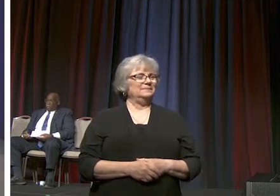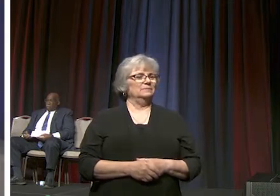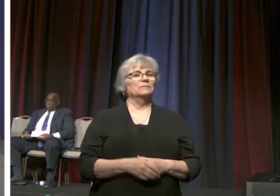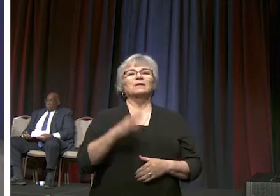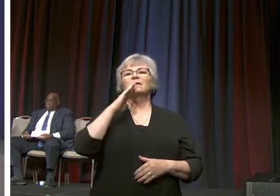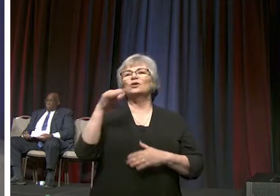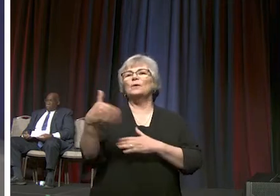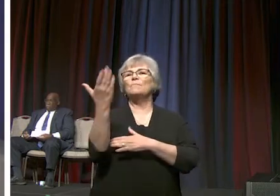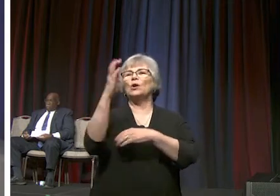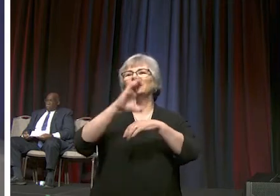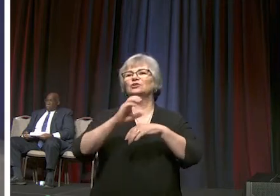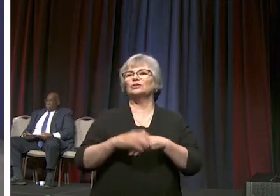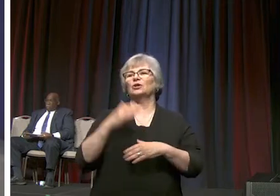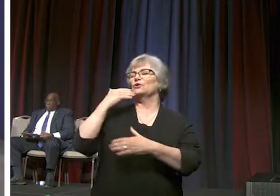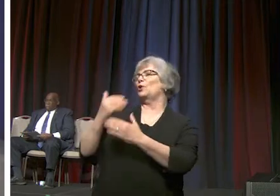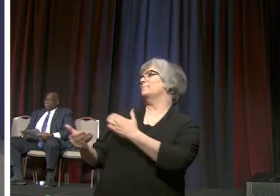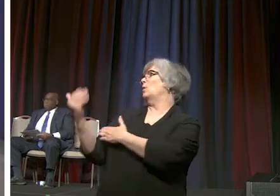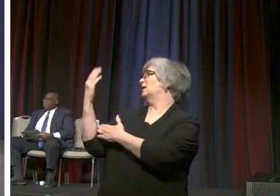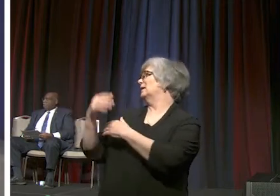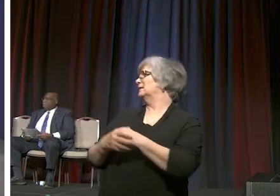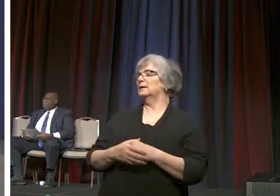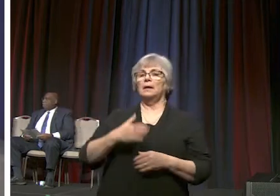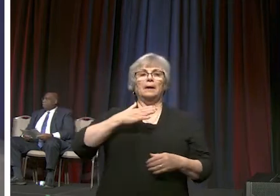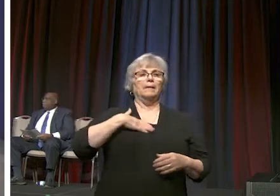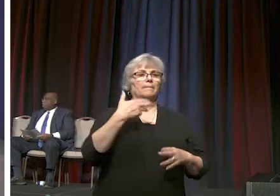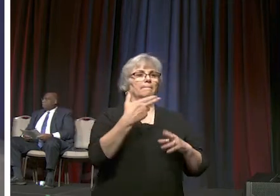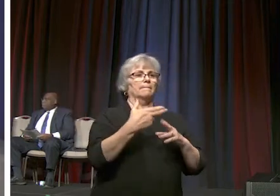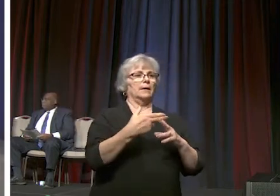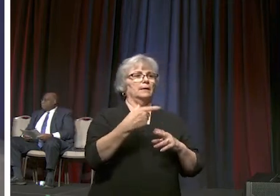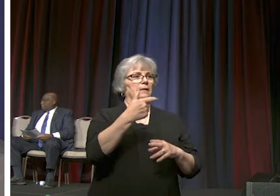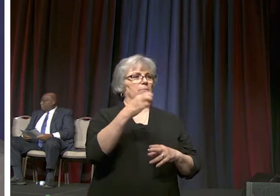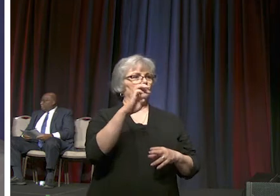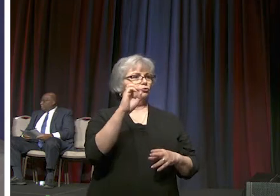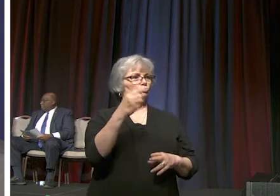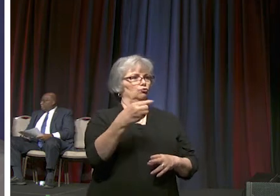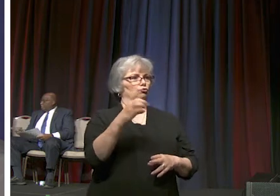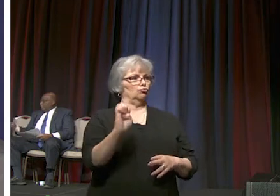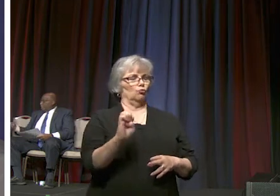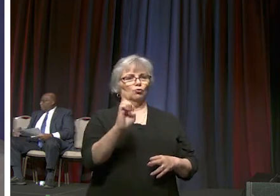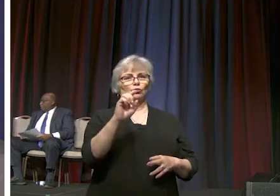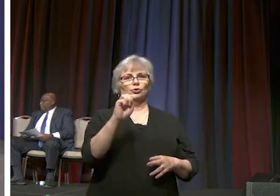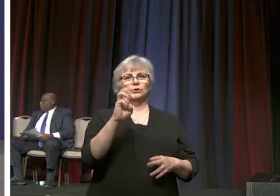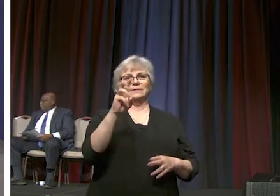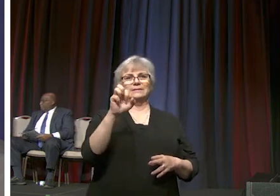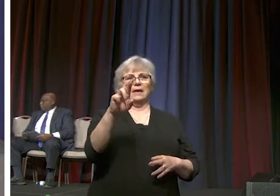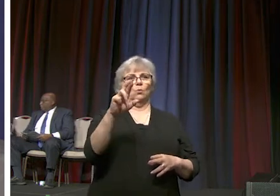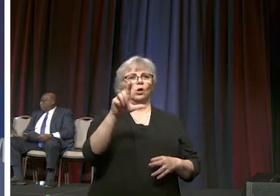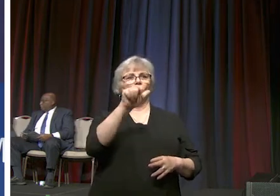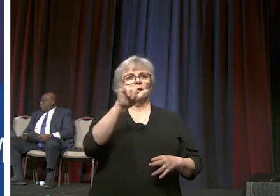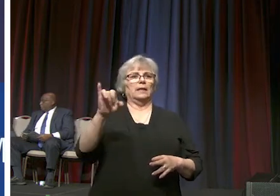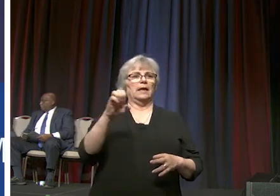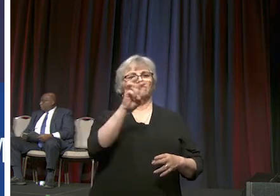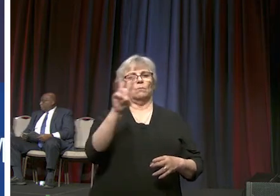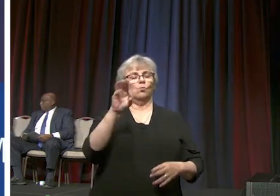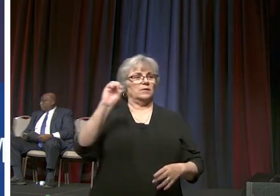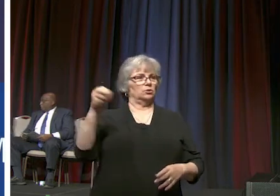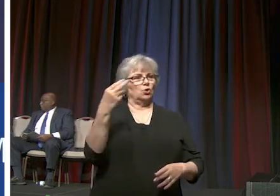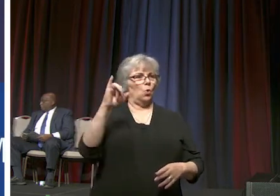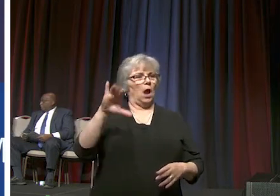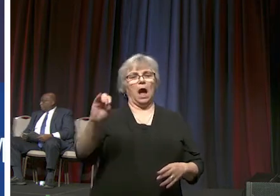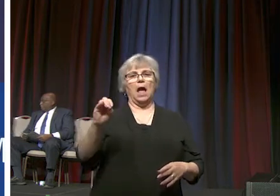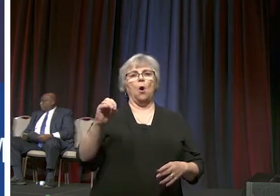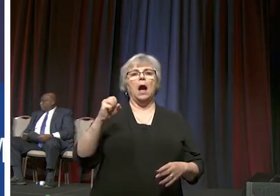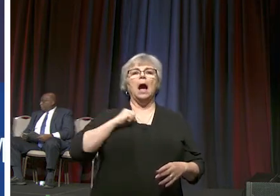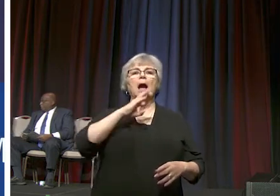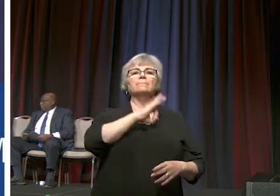good morning church my name is george howard lay delegate from west ohio and i am staff